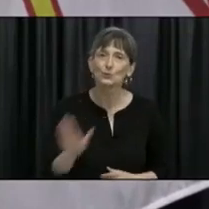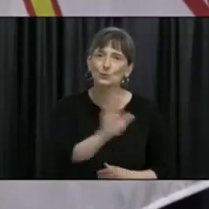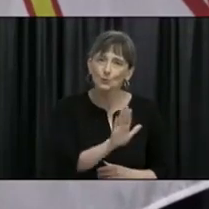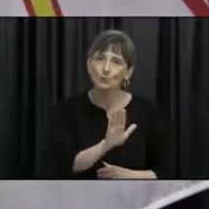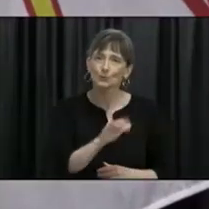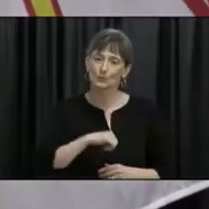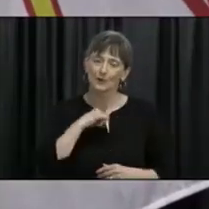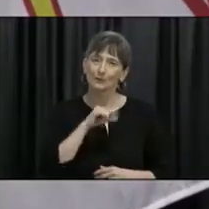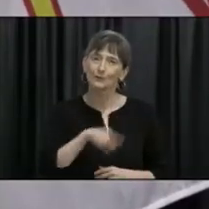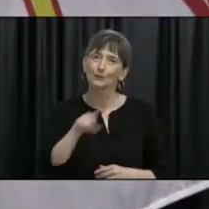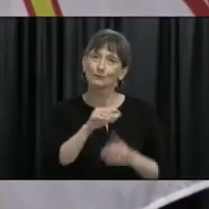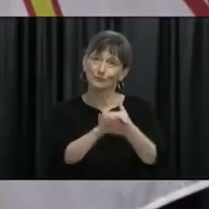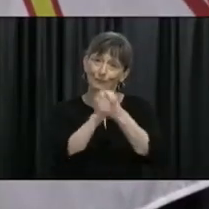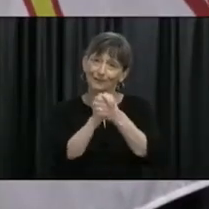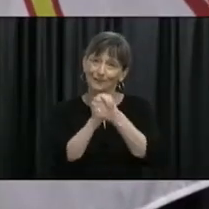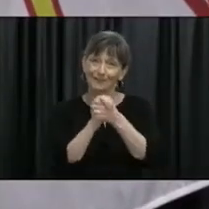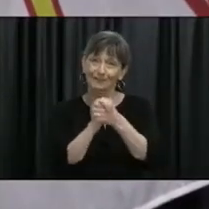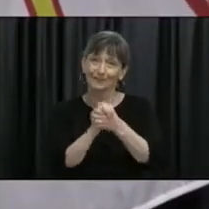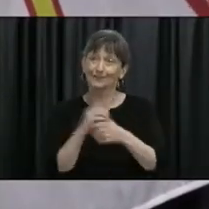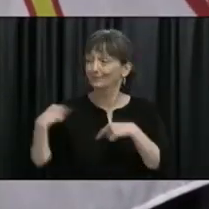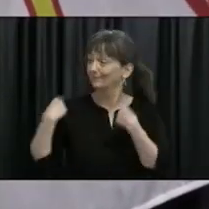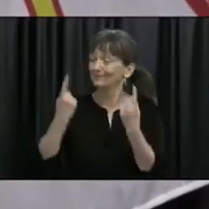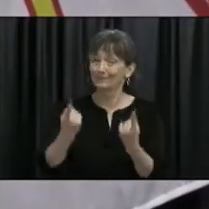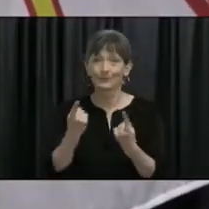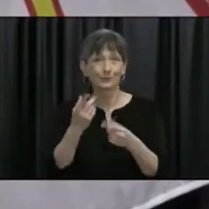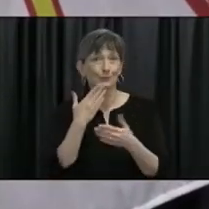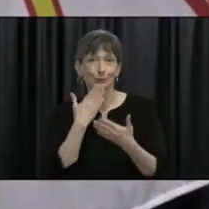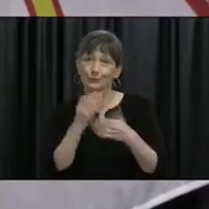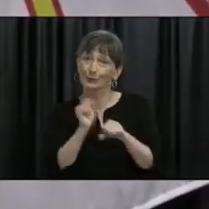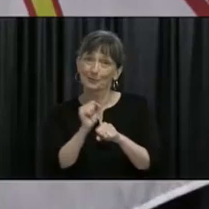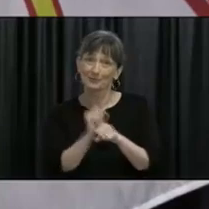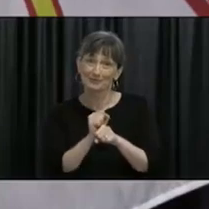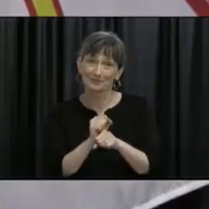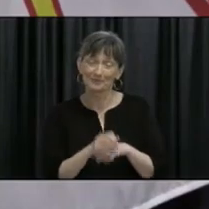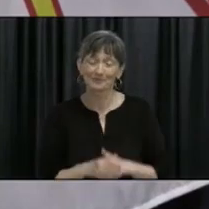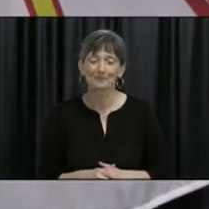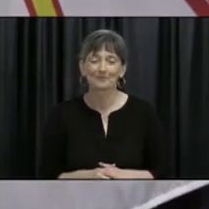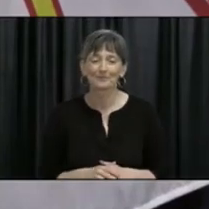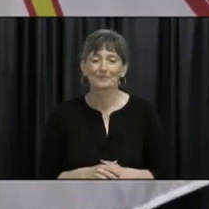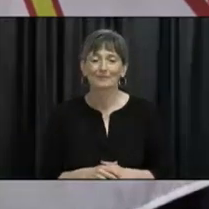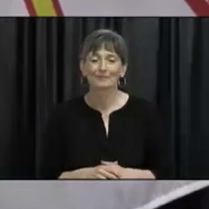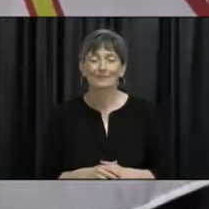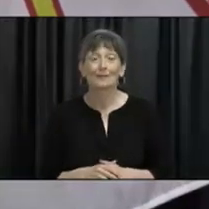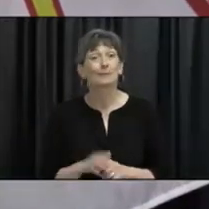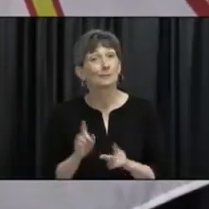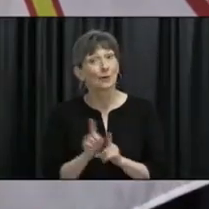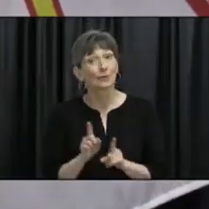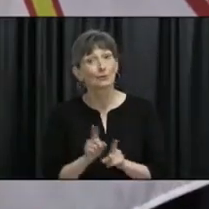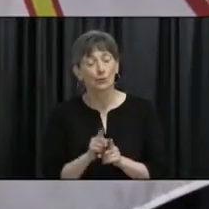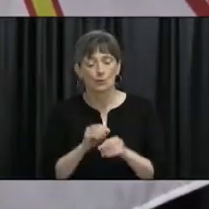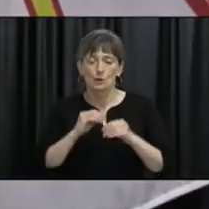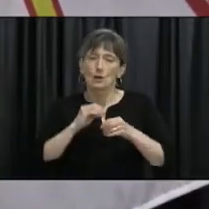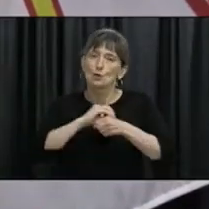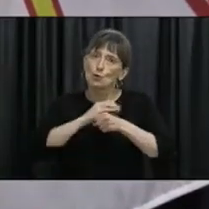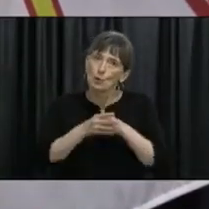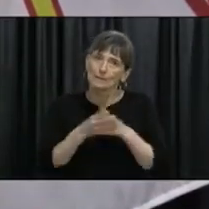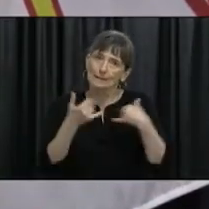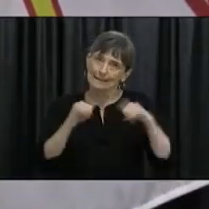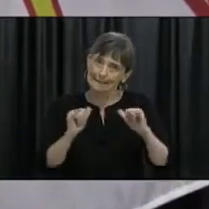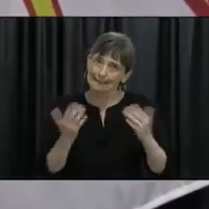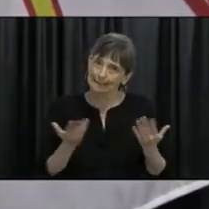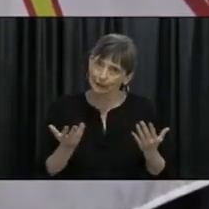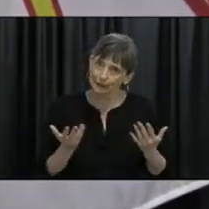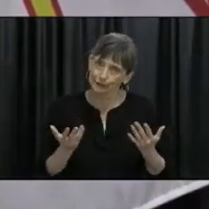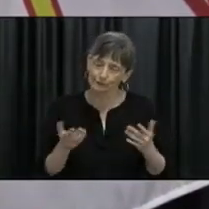and say congratulations for the work that you've been able to do, but also be mindful that, you know, the virus is still within our communities and we must